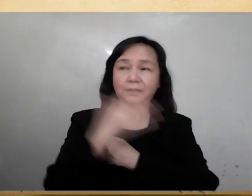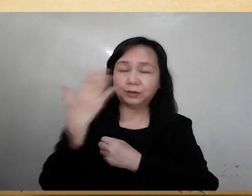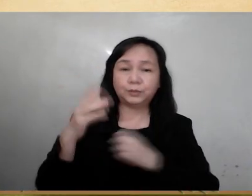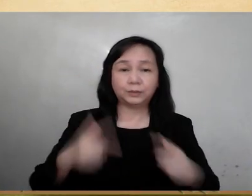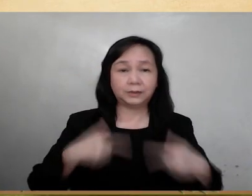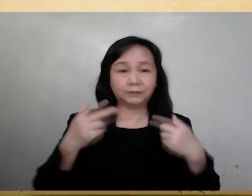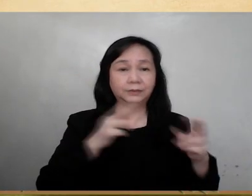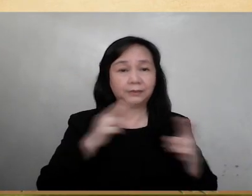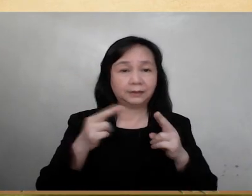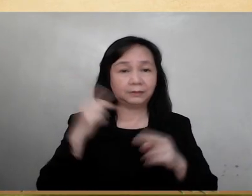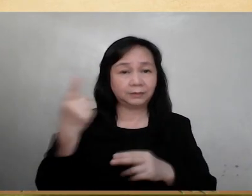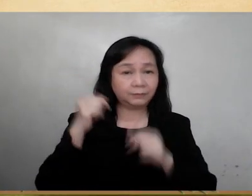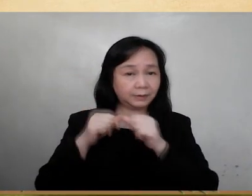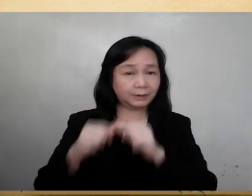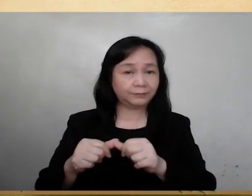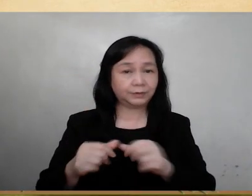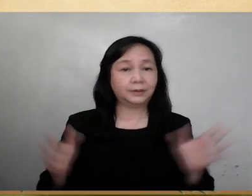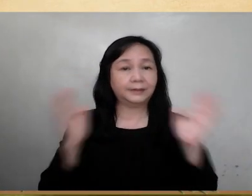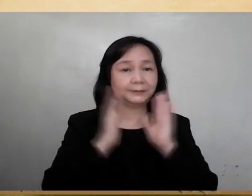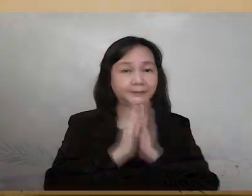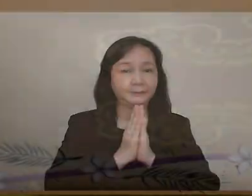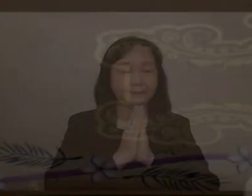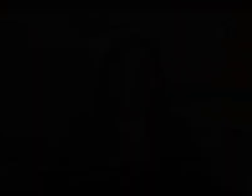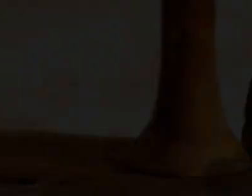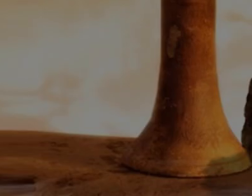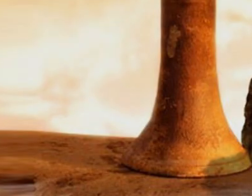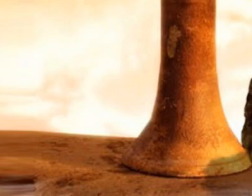who live and reign forever and ever. Amen.